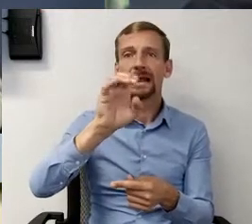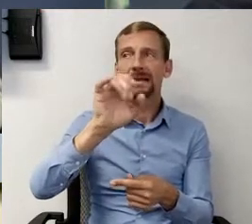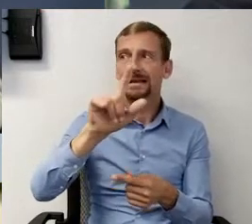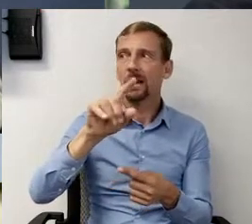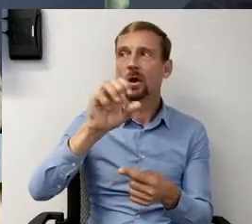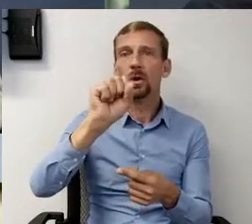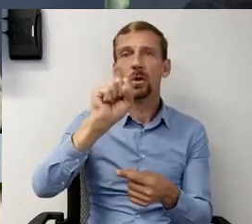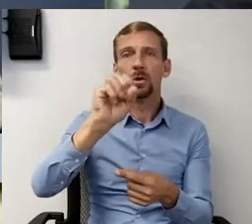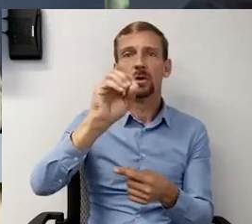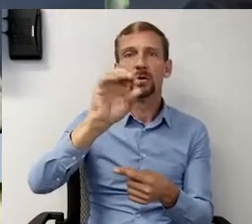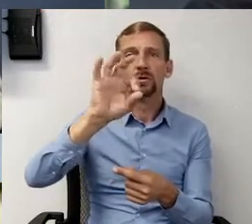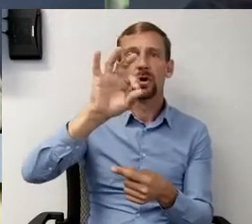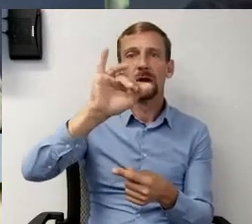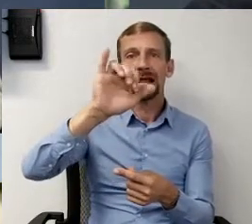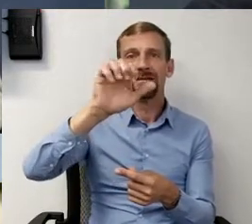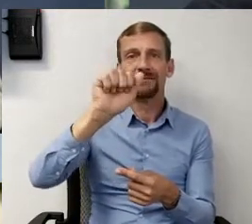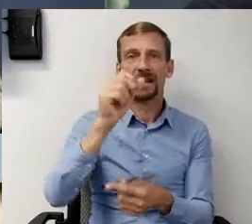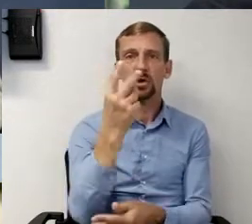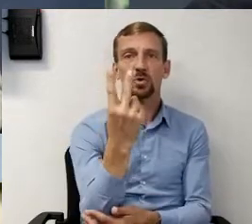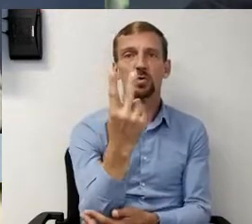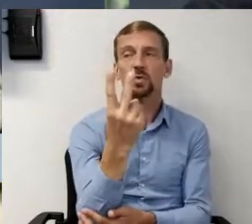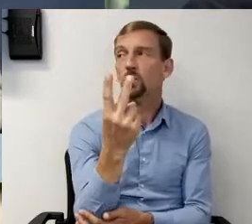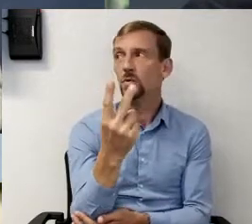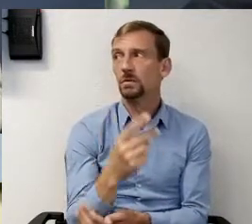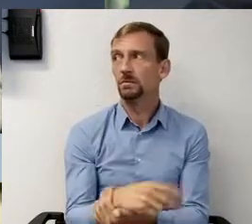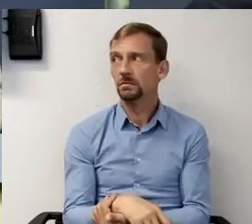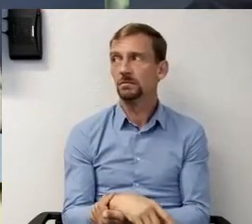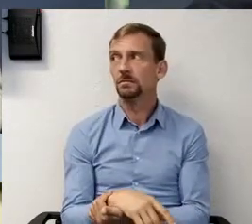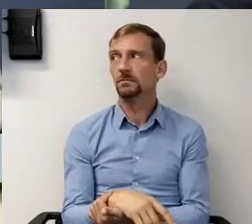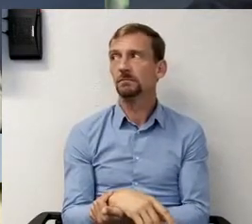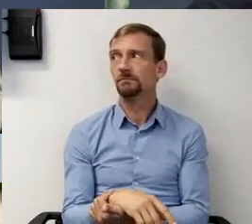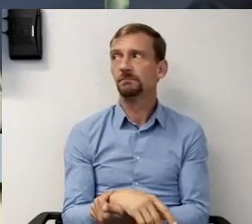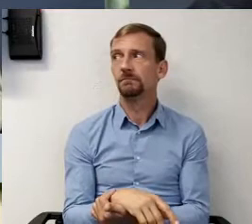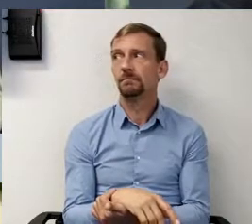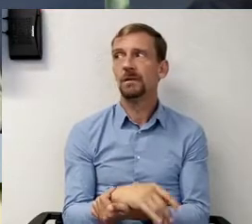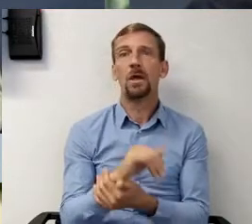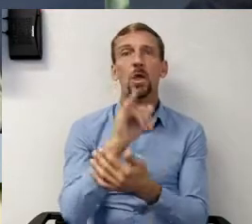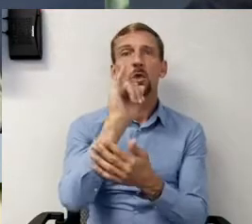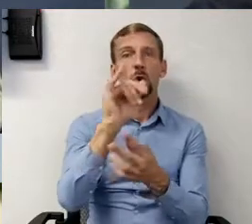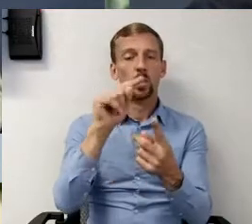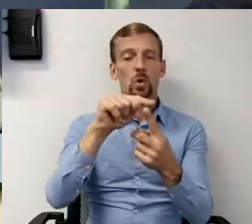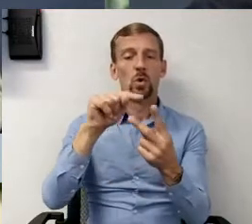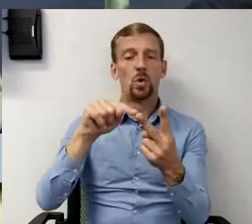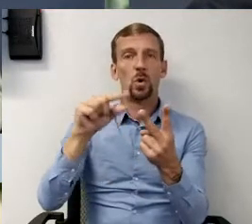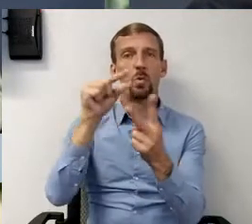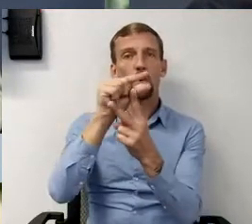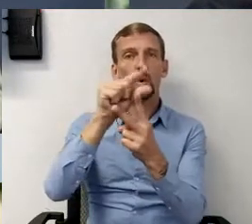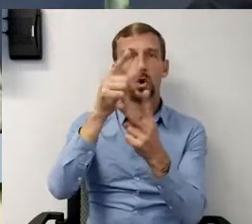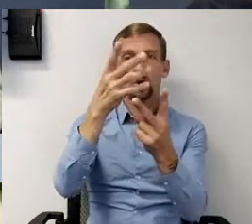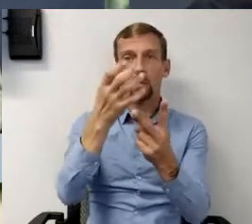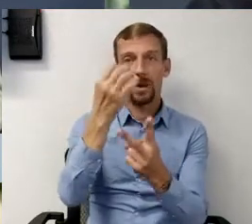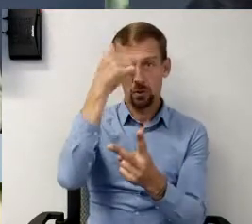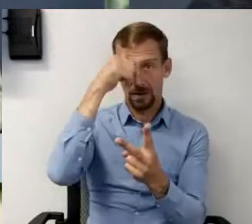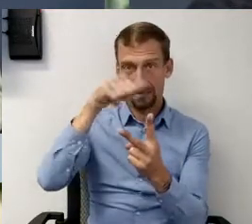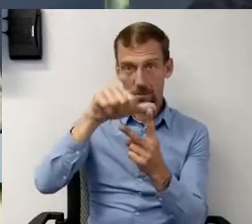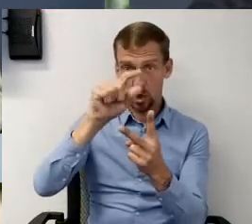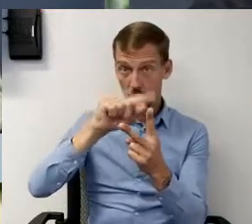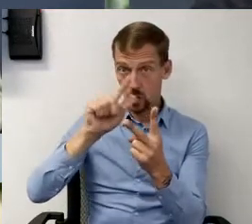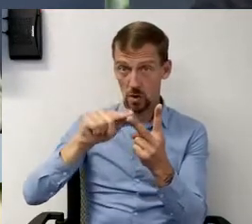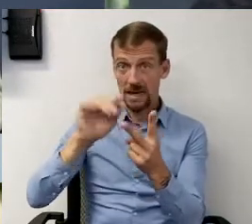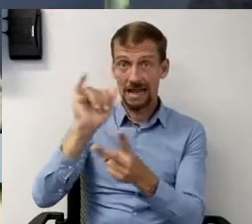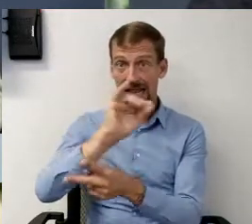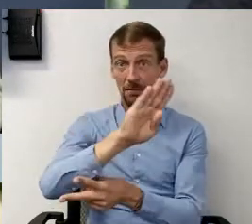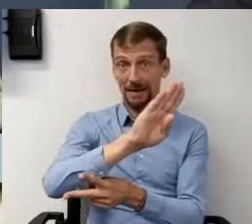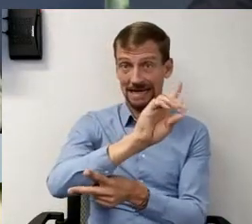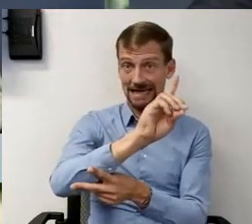Sophia 2. So that's going to become words that we will want to remember. So just like BD